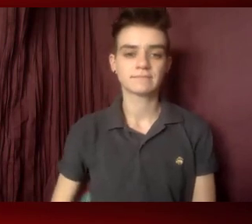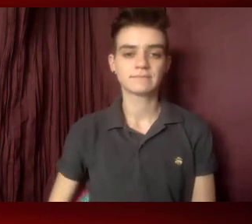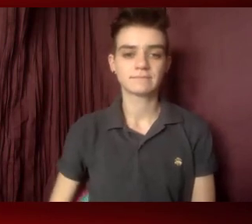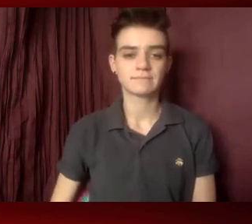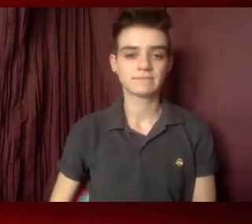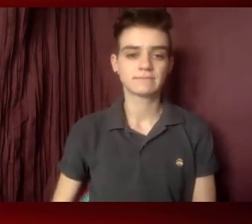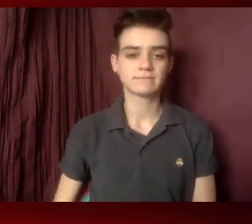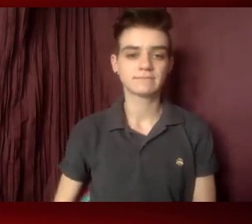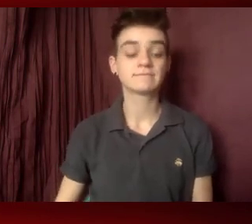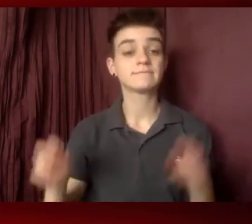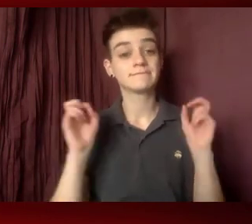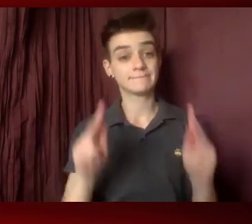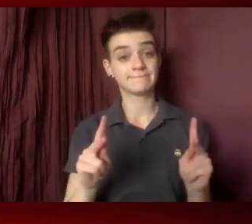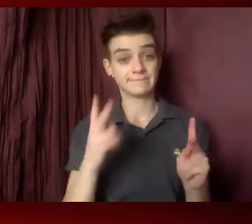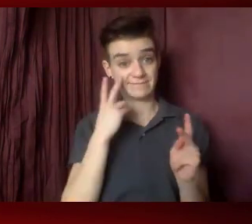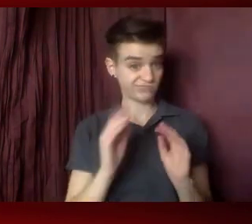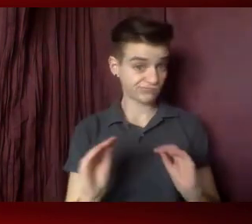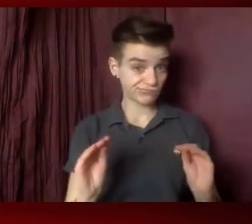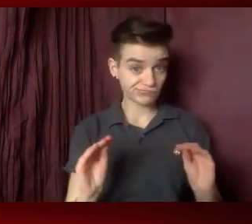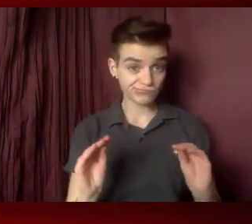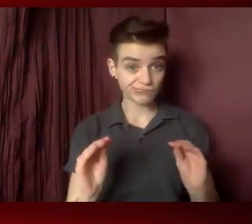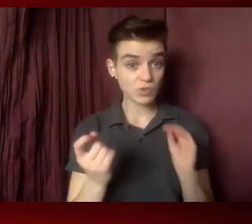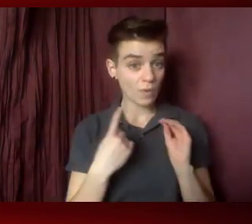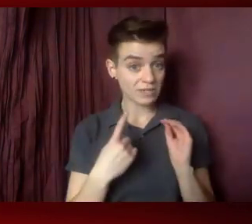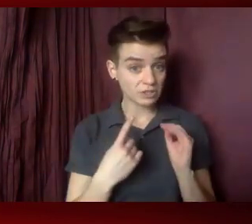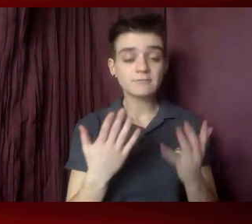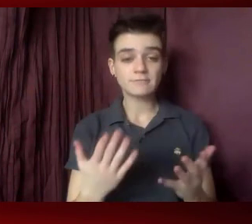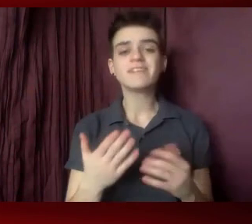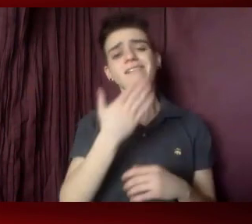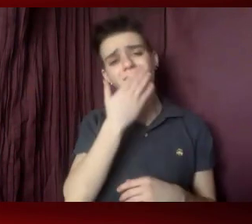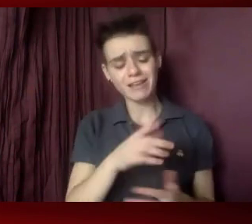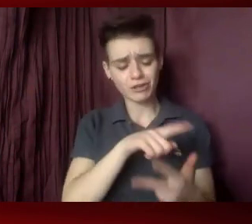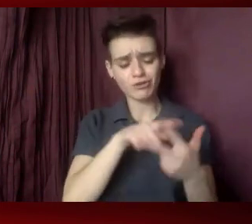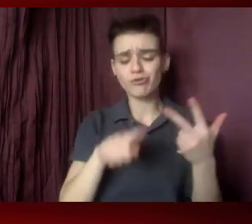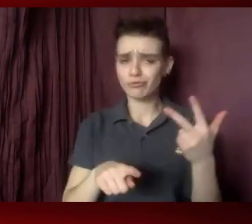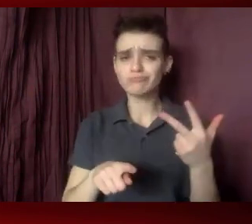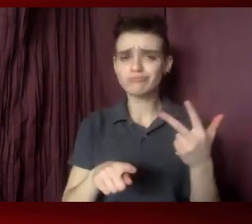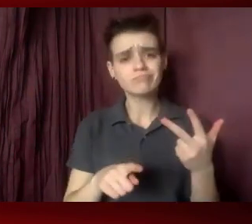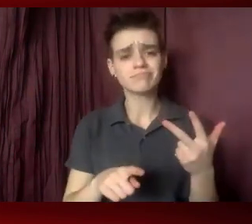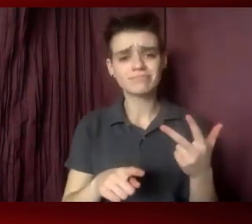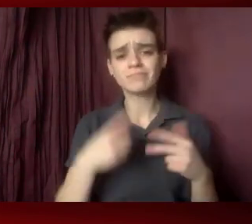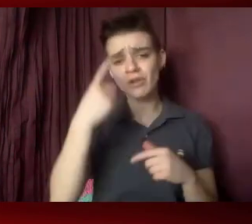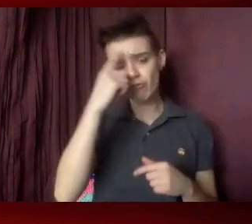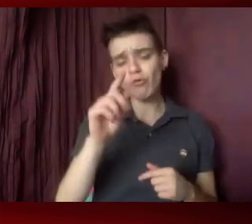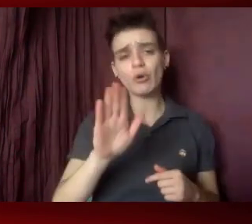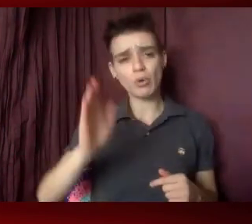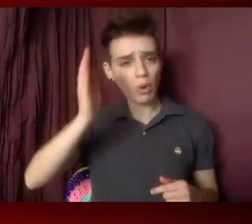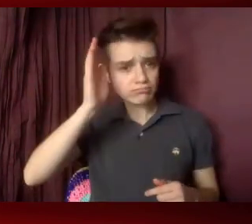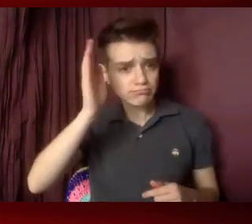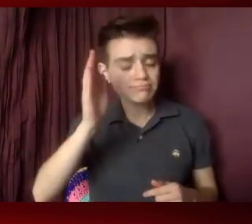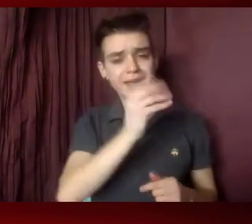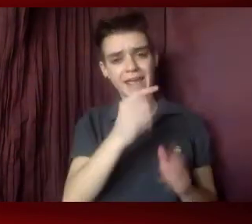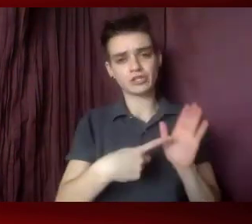Okay, well, seeing none. Thank you to Camaria, Carl and Victoria for highlighting your